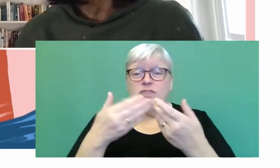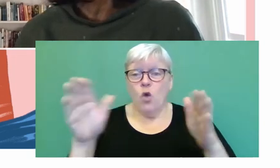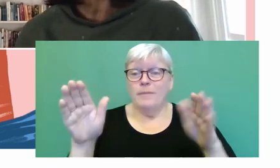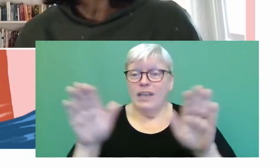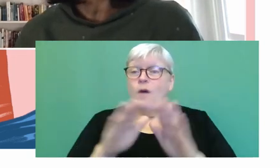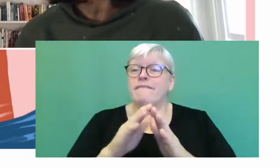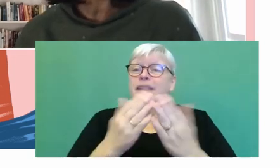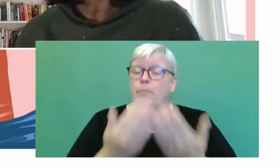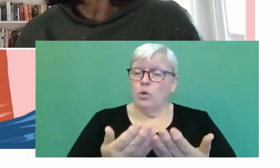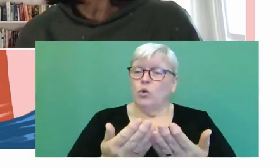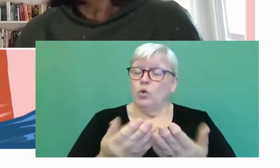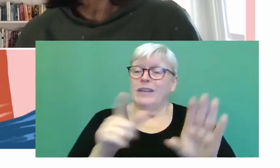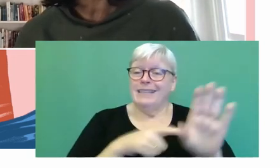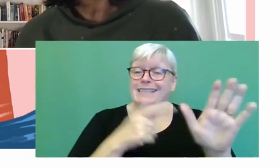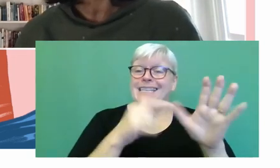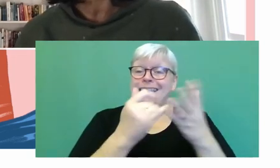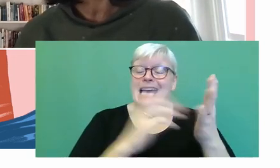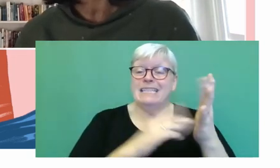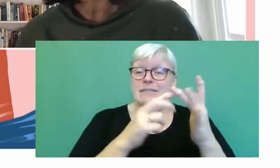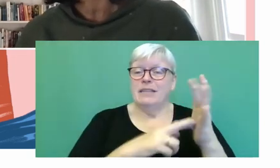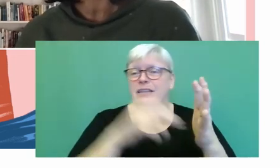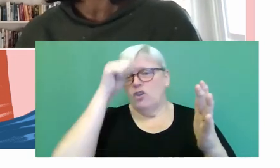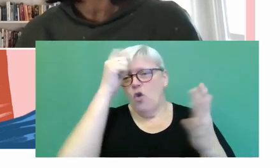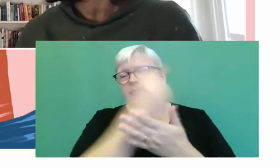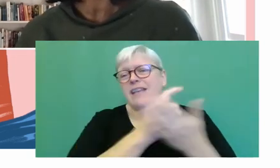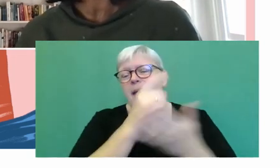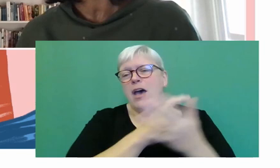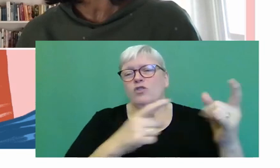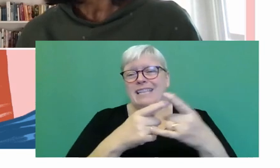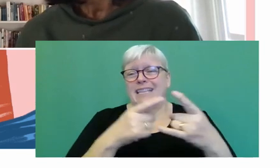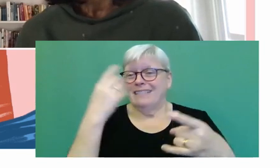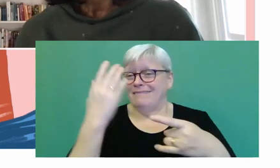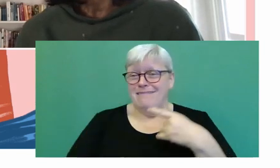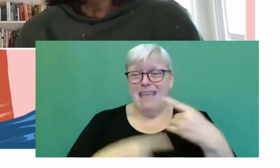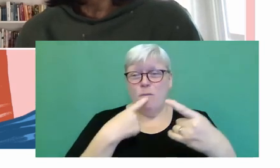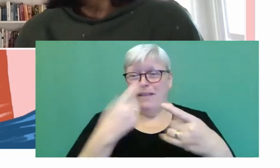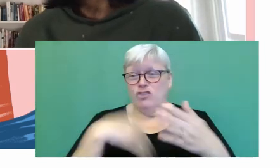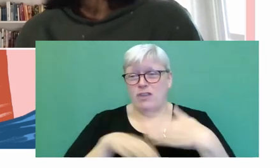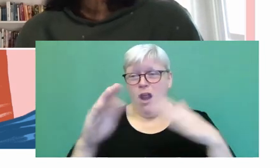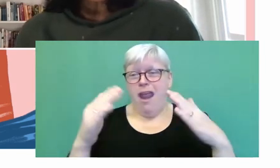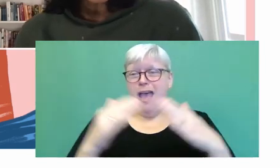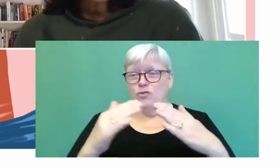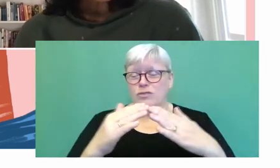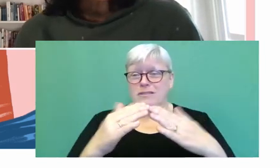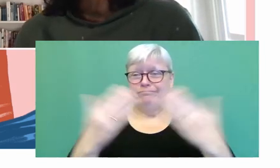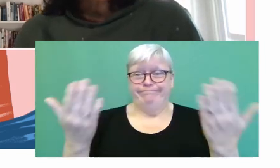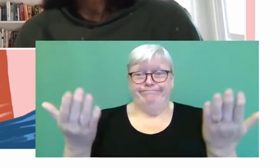it's like, oh, Yasmin now knows all about sex, but sex is never mentioned in the Garami household. And